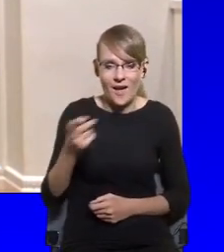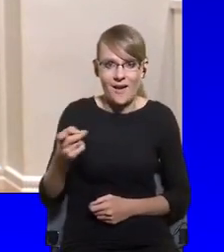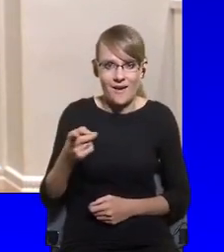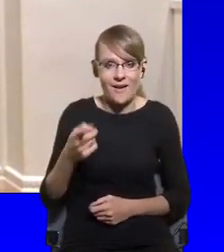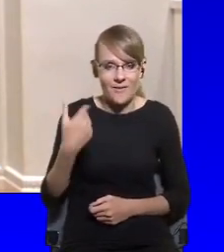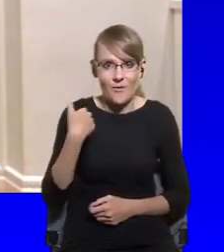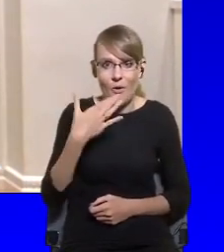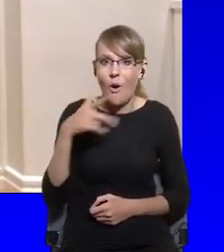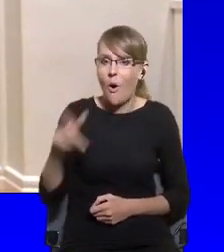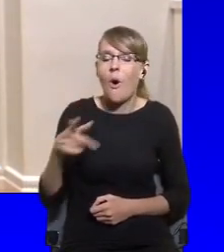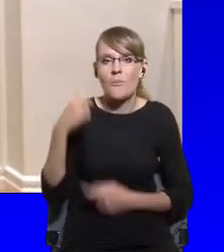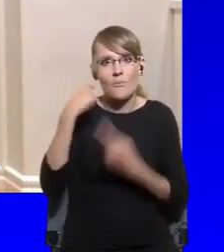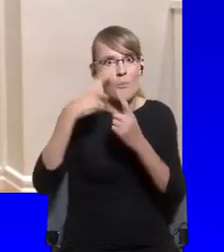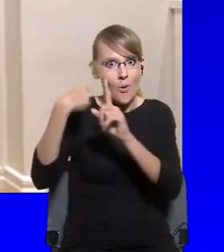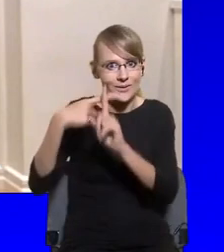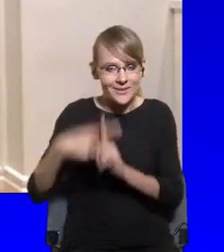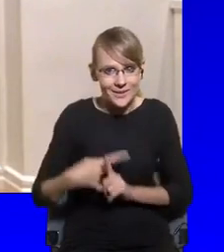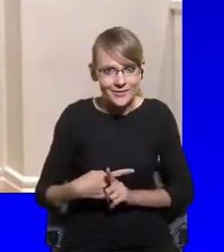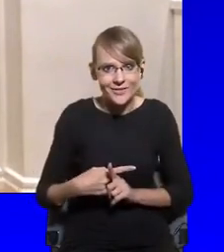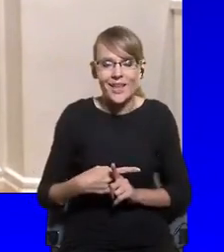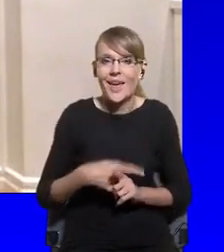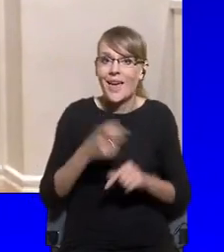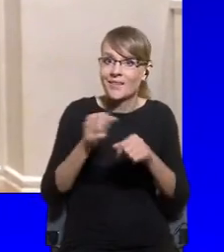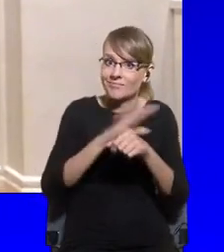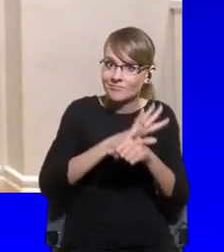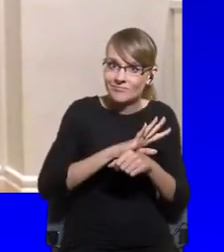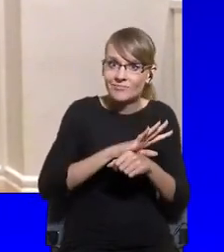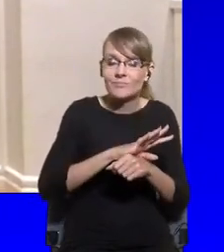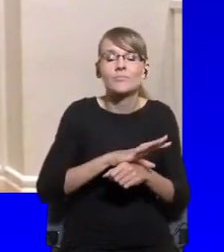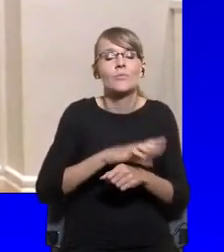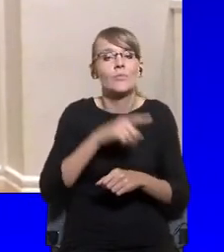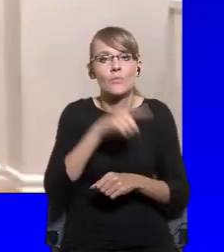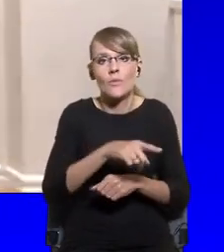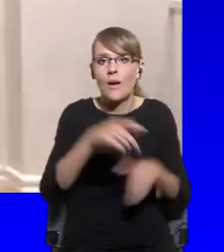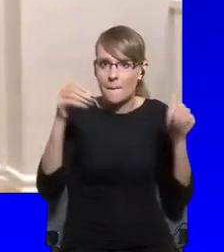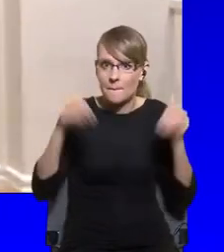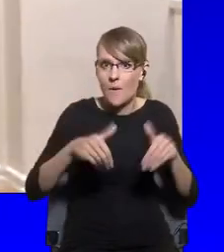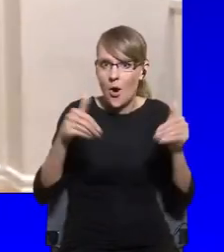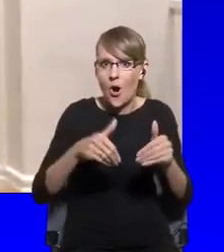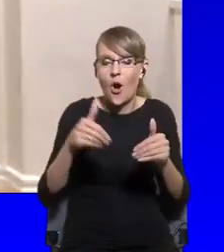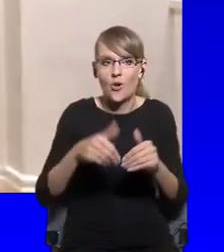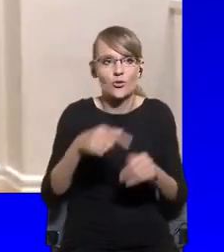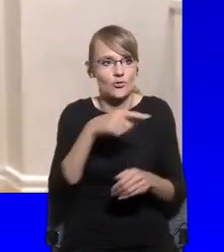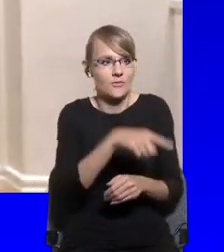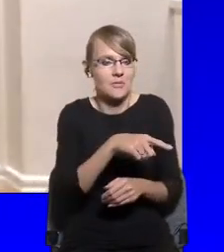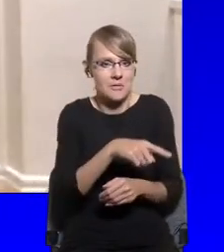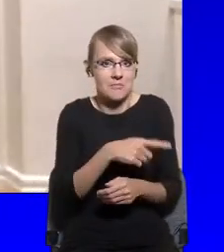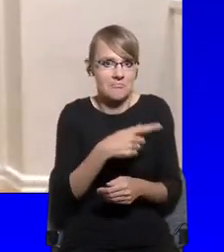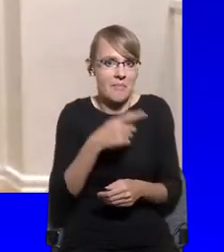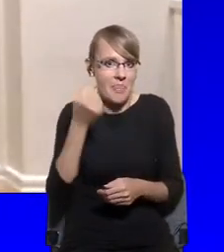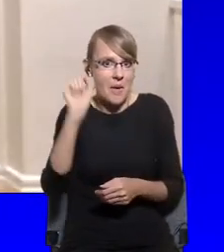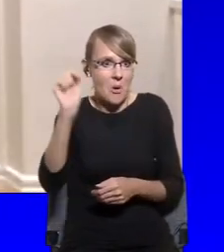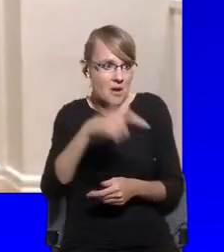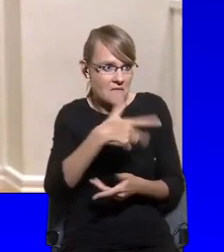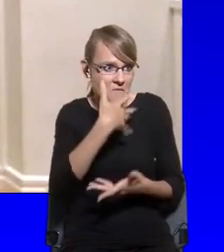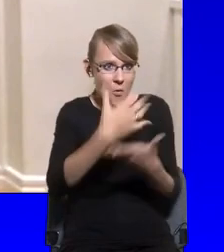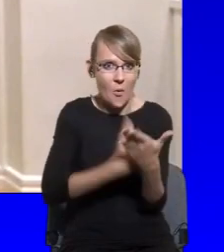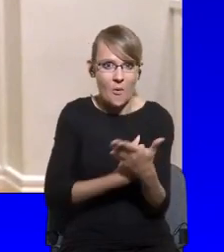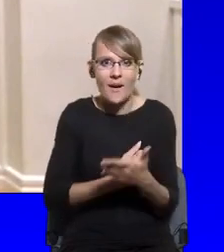can be good for democracy. Normally, I'm always the optimist, but let me take the role of the pessimist then here tonight.